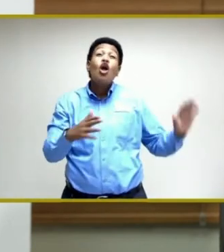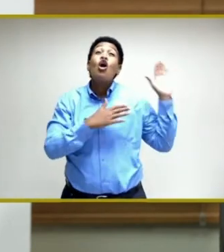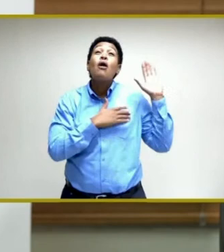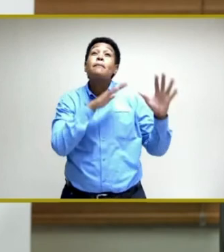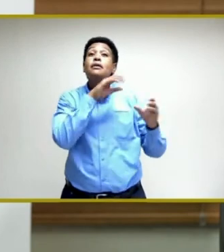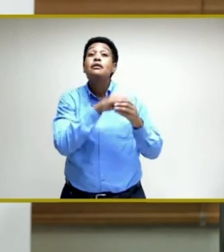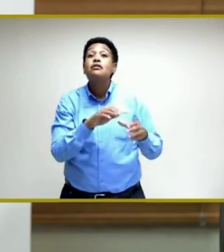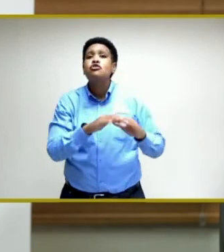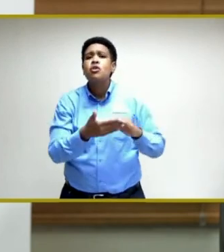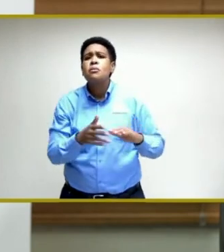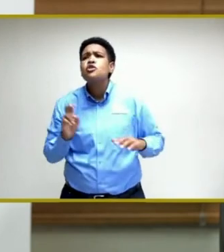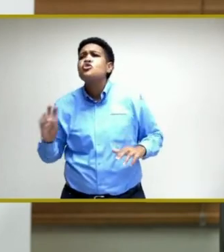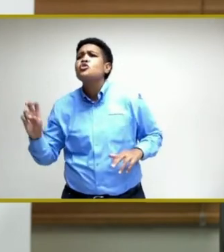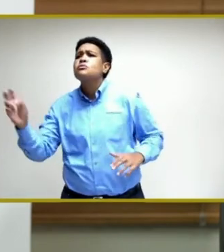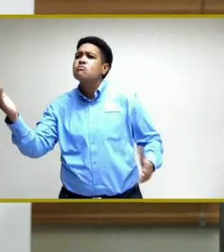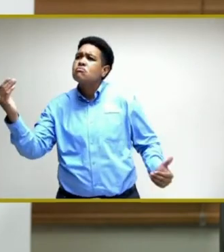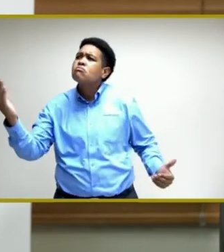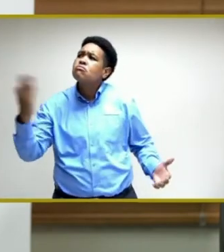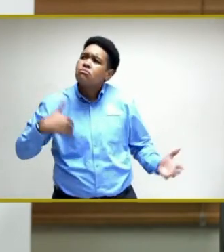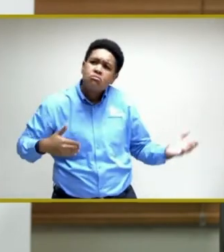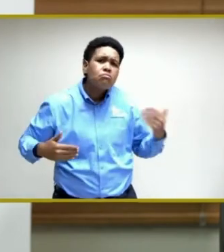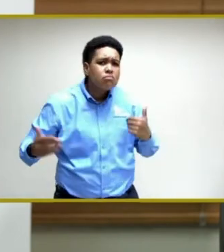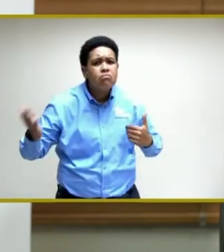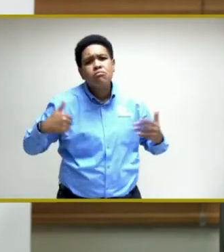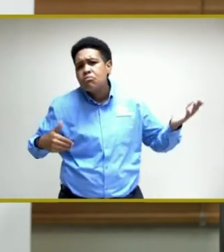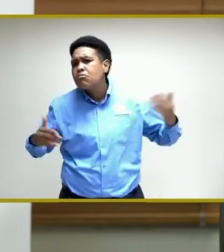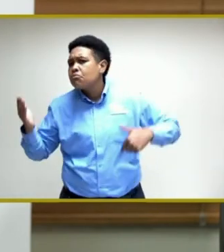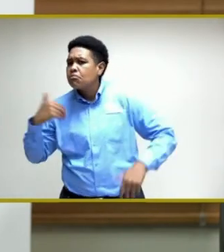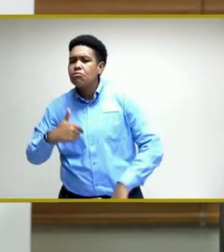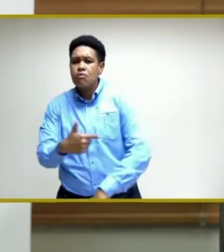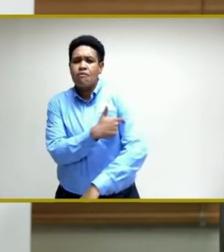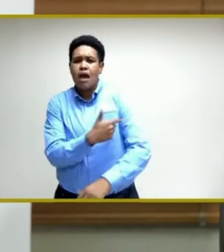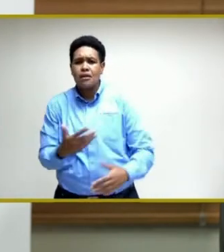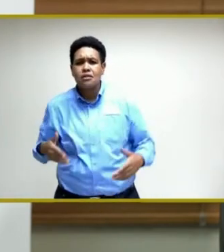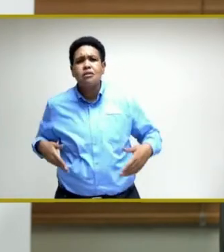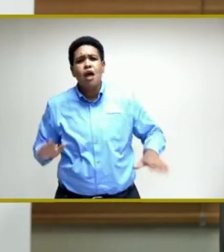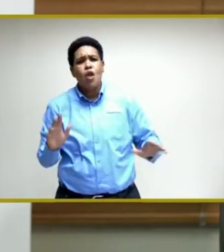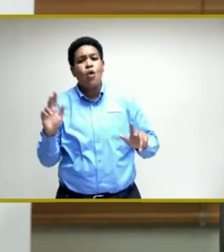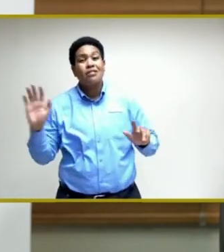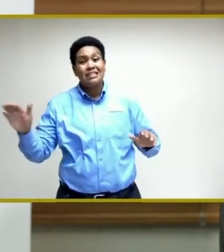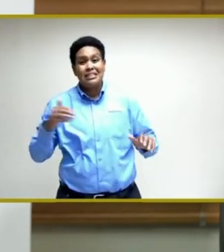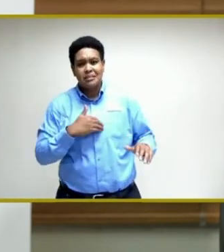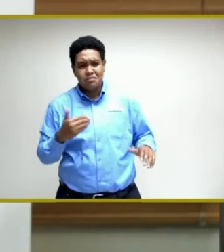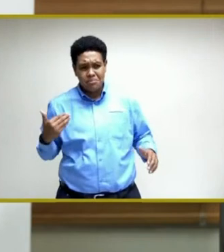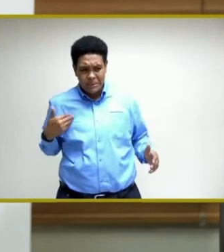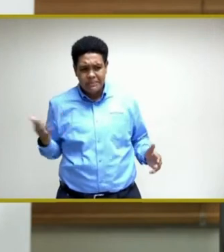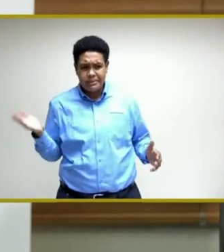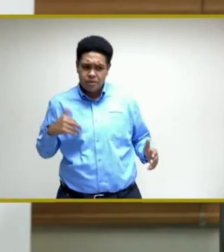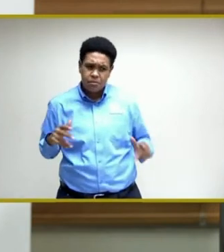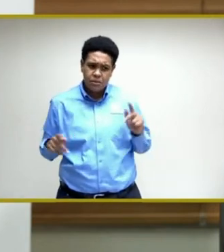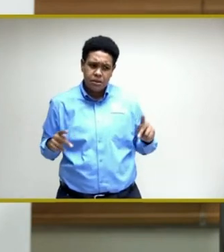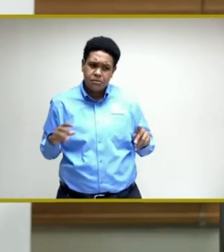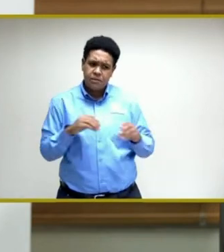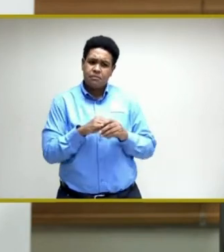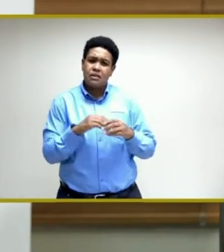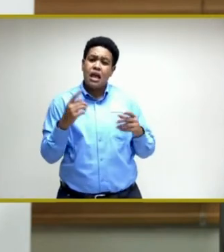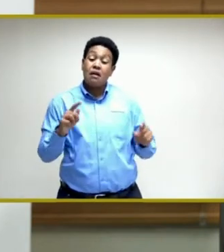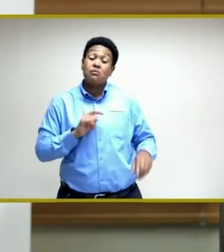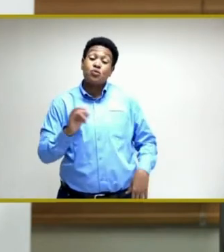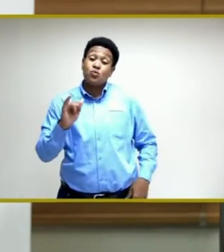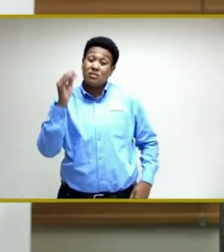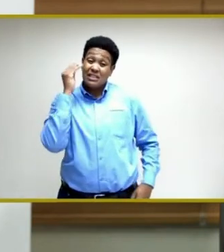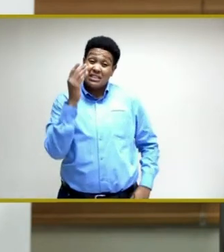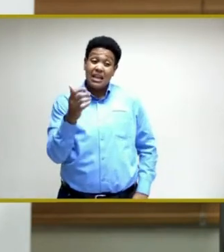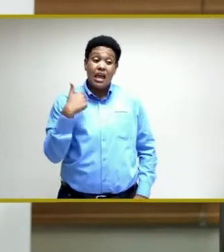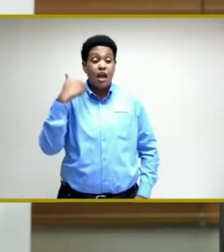being on the road and also to be mobilizing his members. I should say too, and I